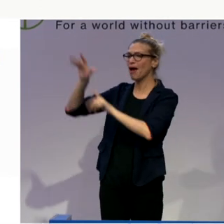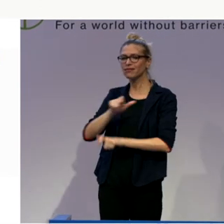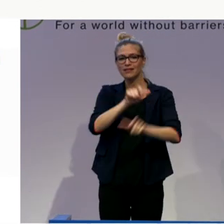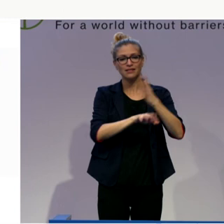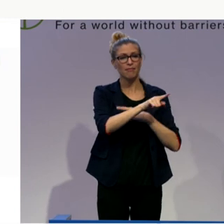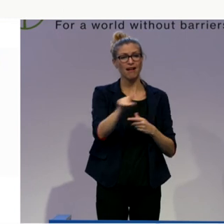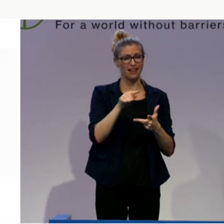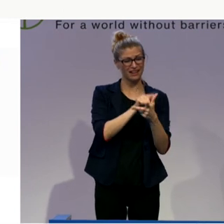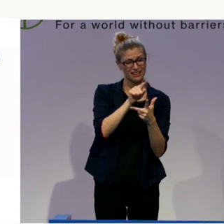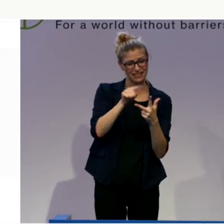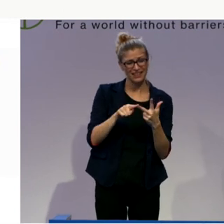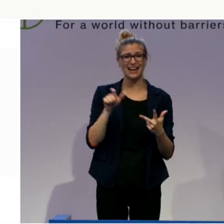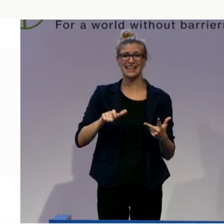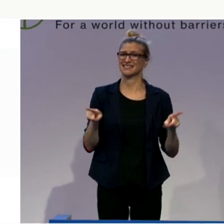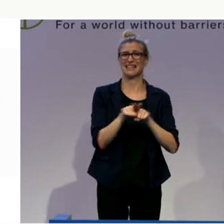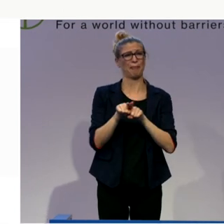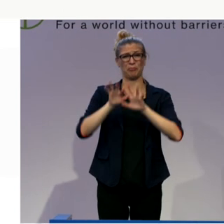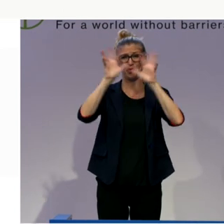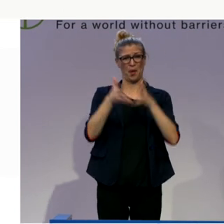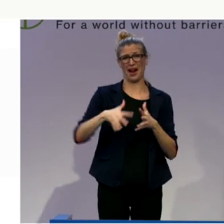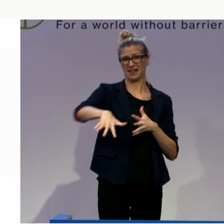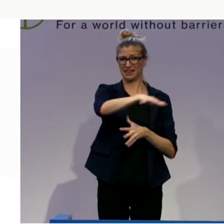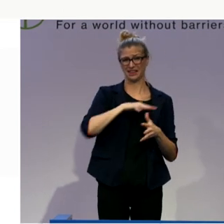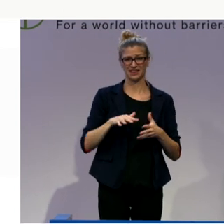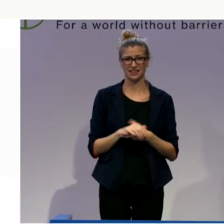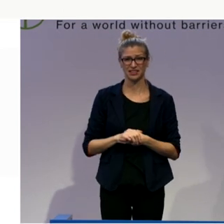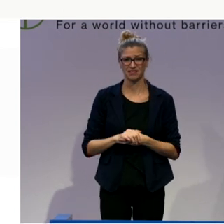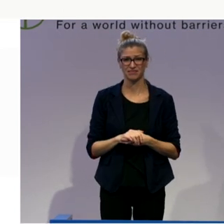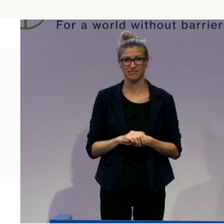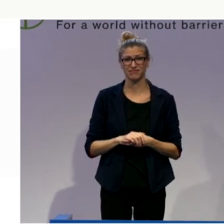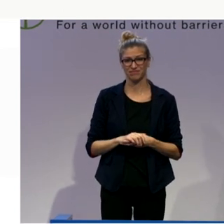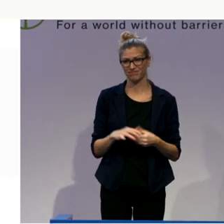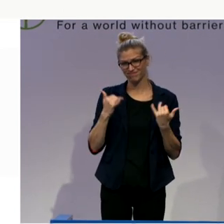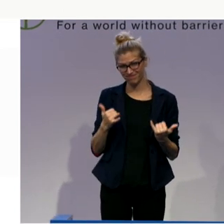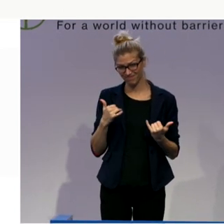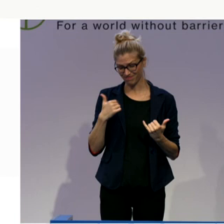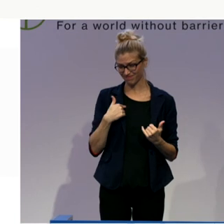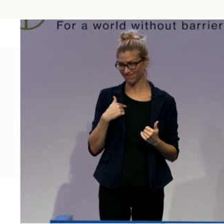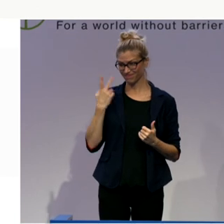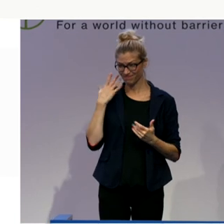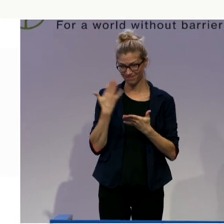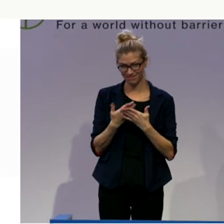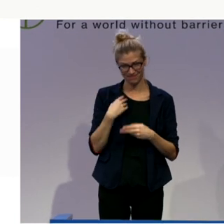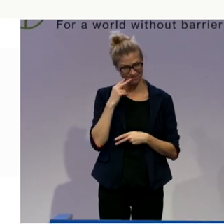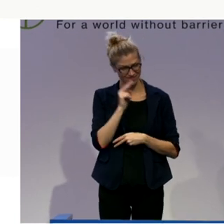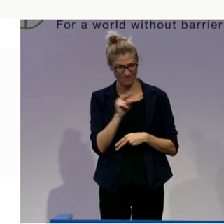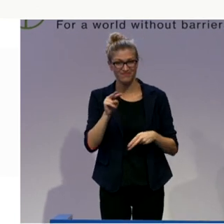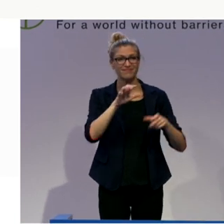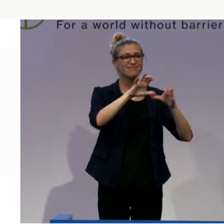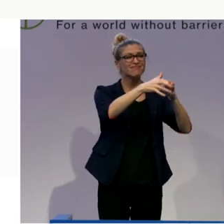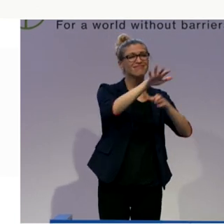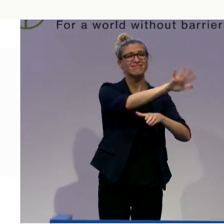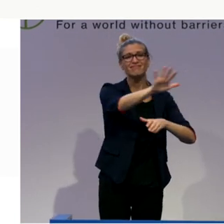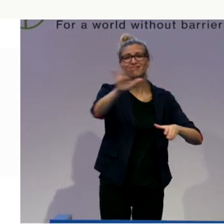what we observe still going on in our societies, some ethical principles. When we